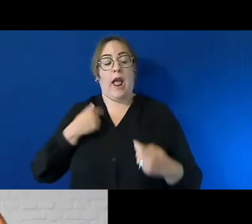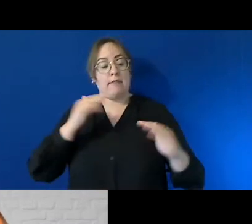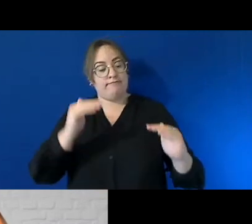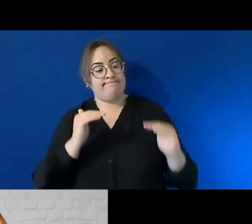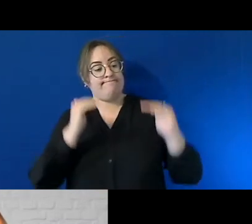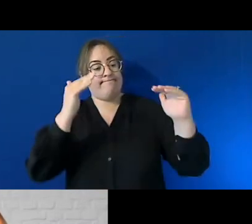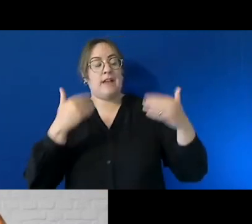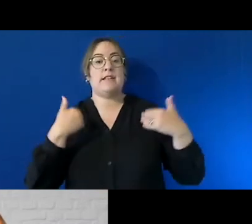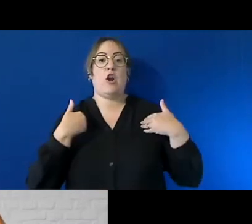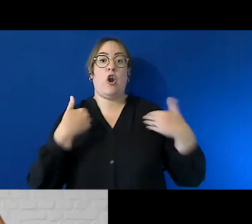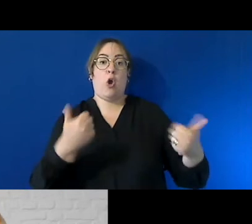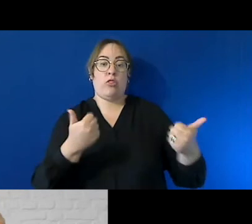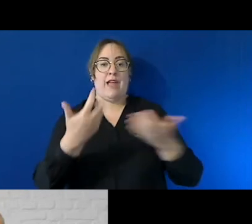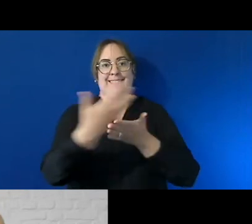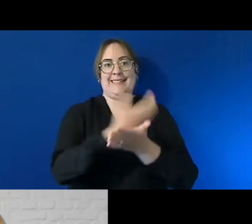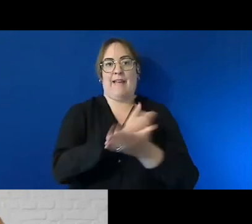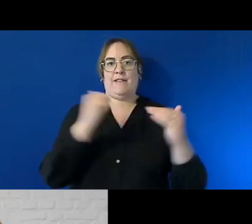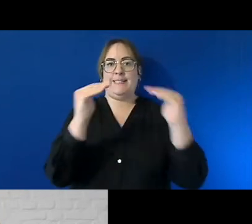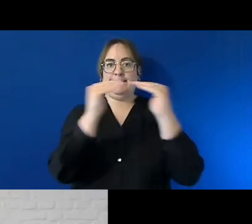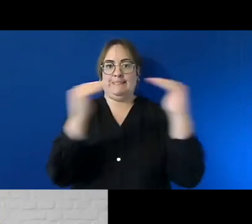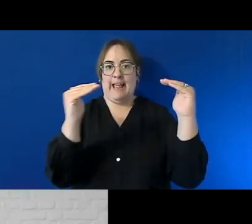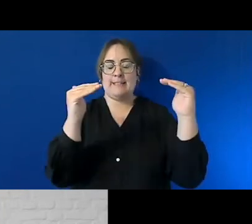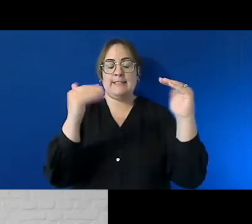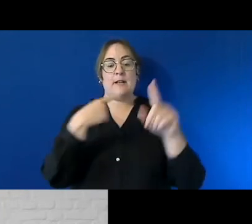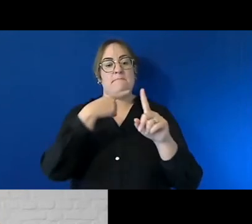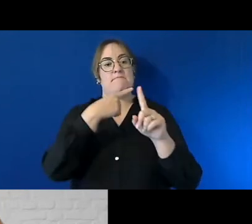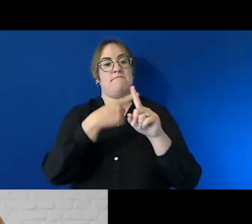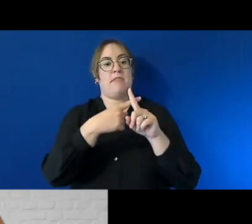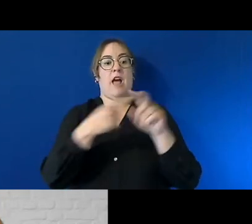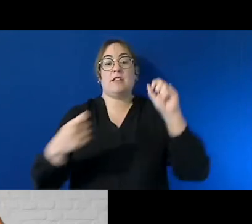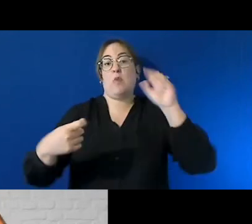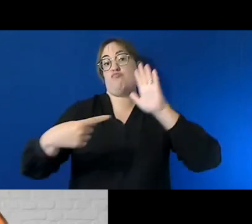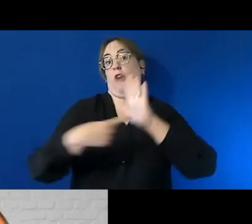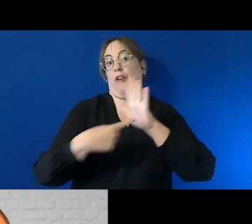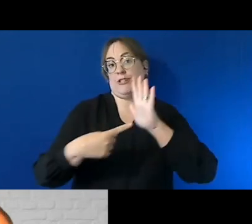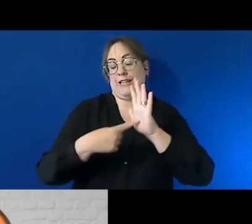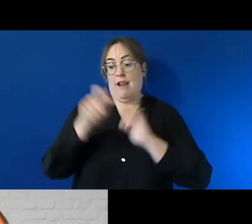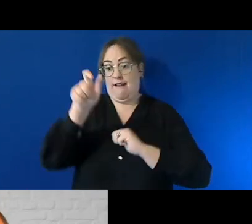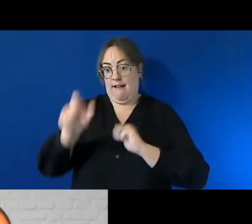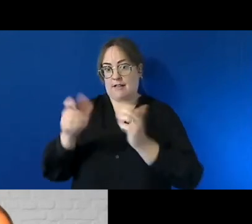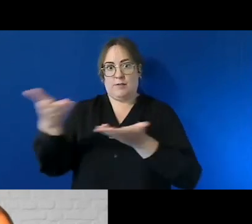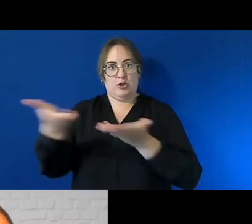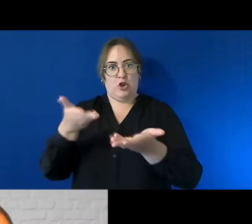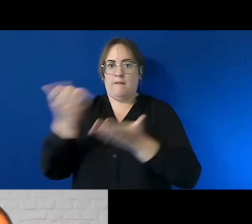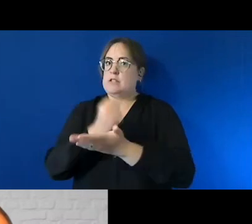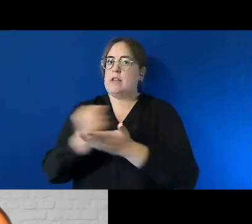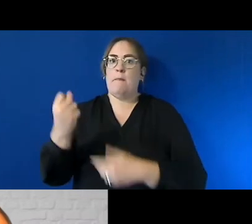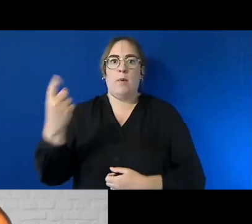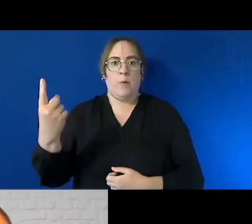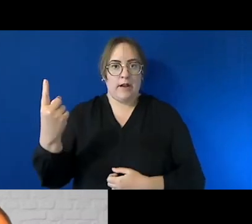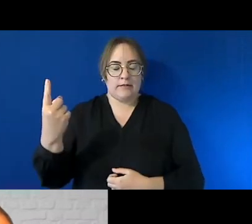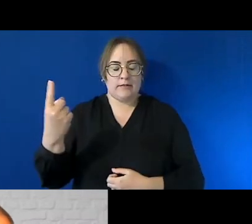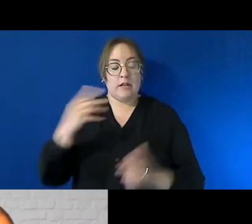work and health and safety delivering superior customer service we believe we do community and and business